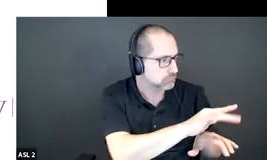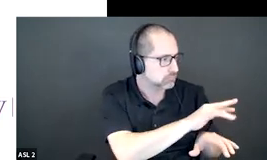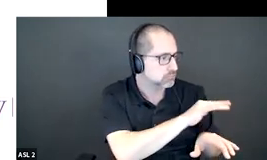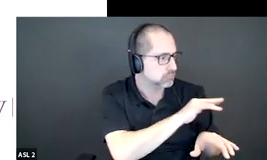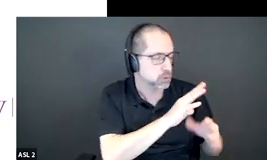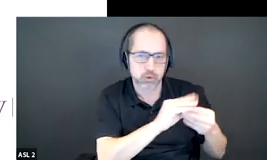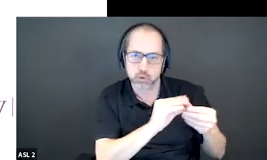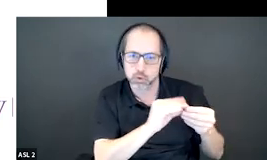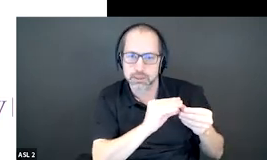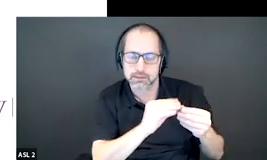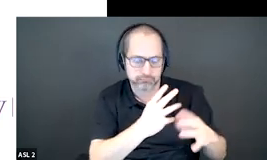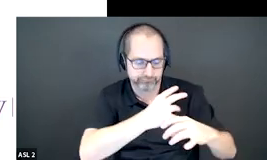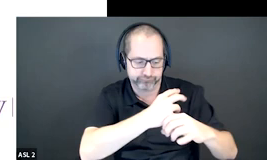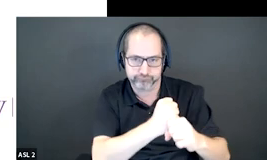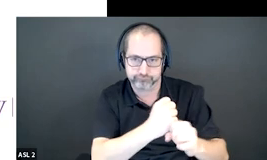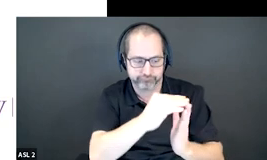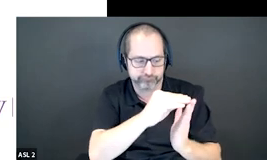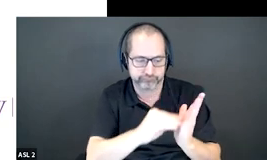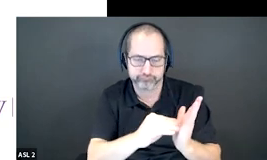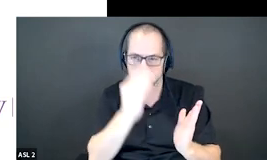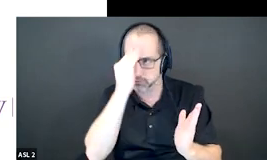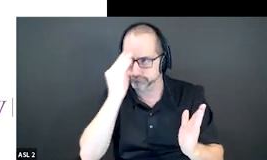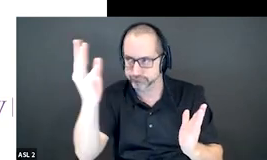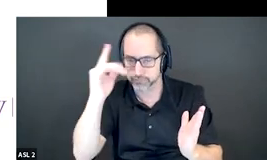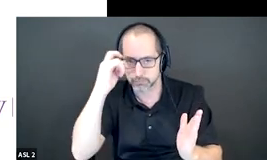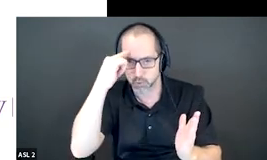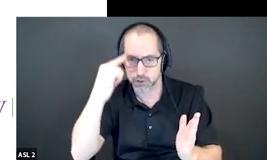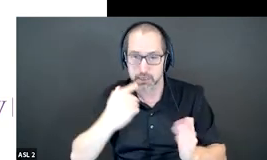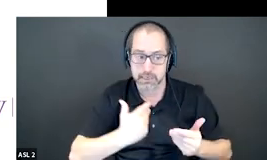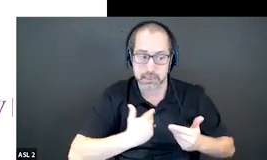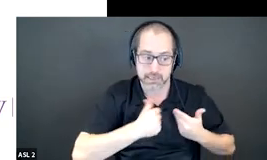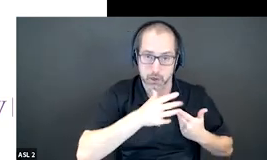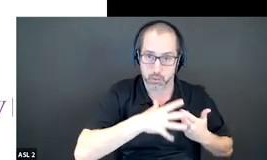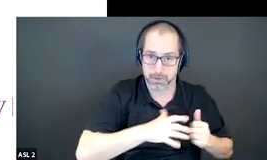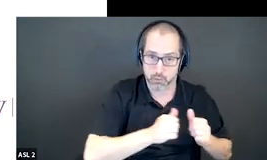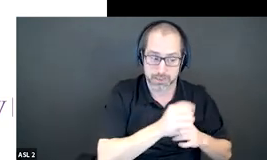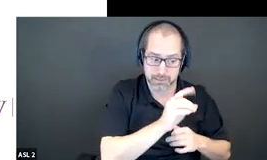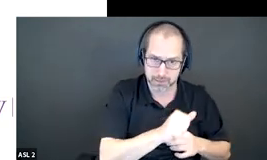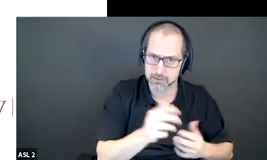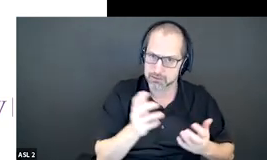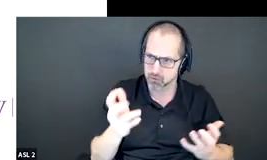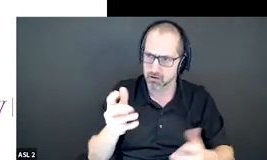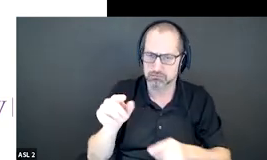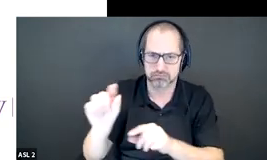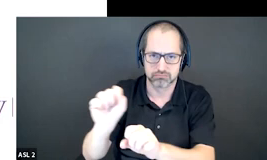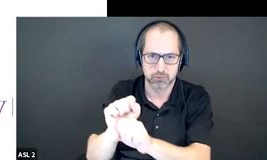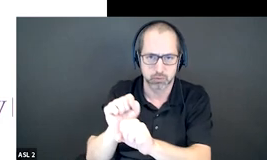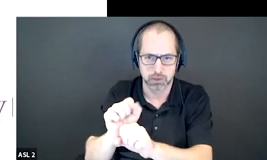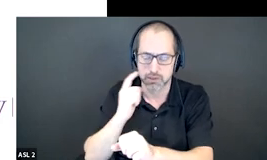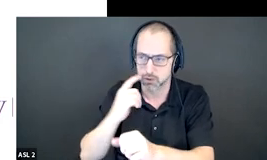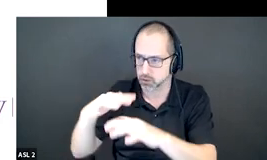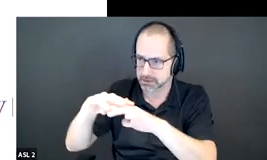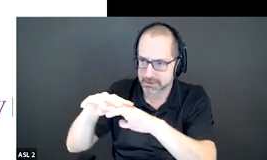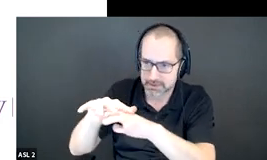employers to know um so uh that young women with disabilities want to work and that through integrating accessibility in existing